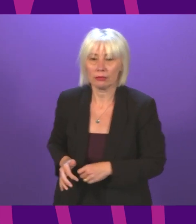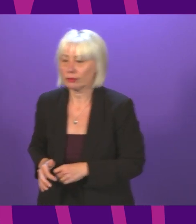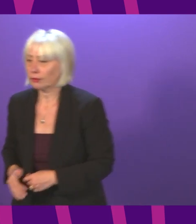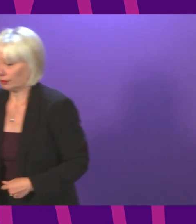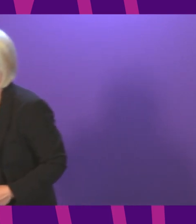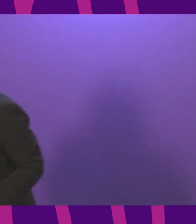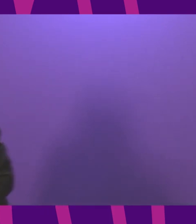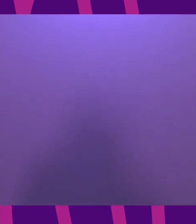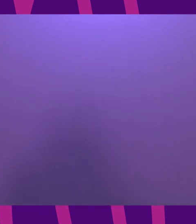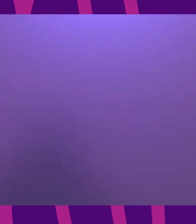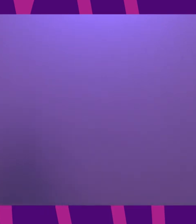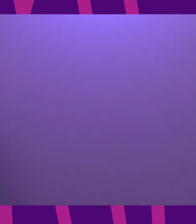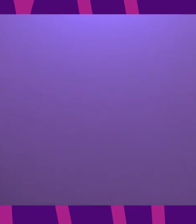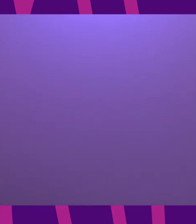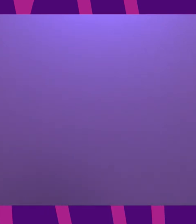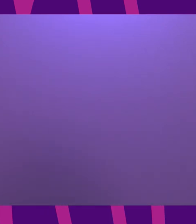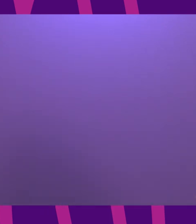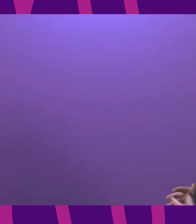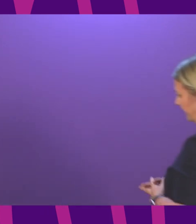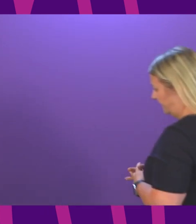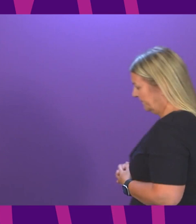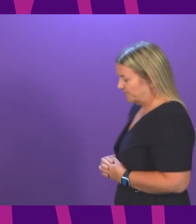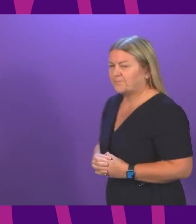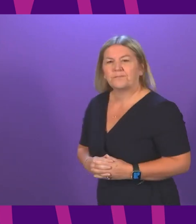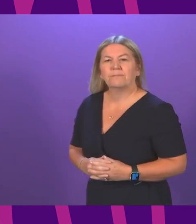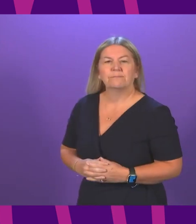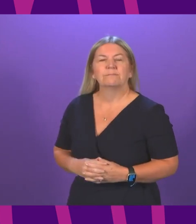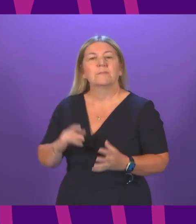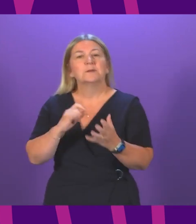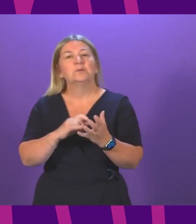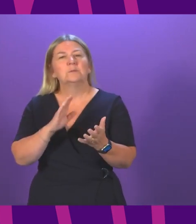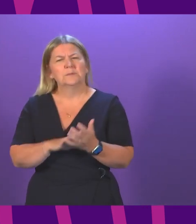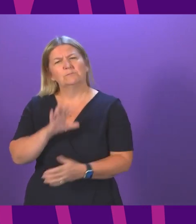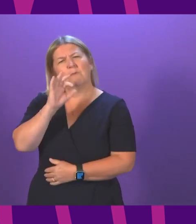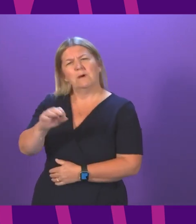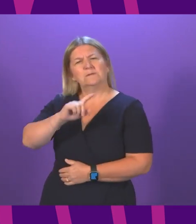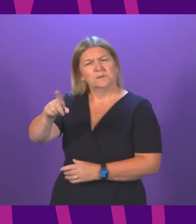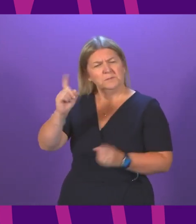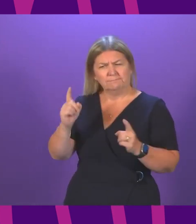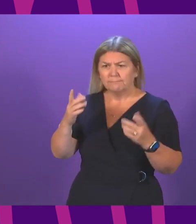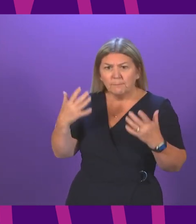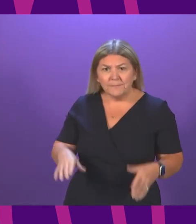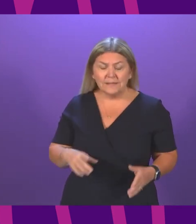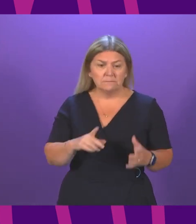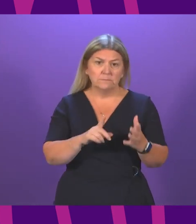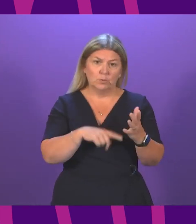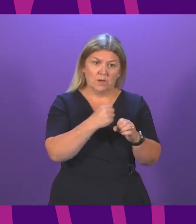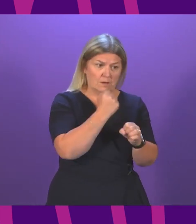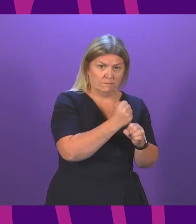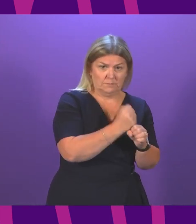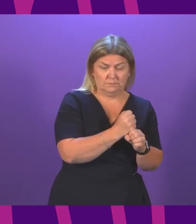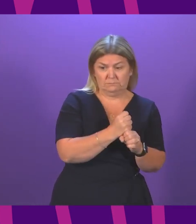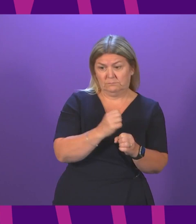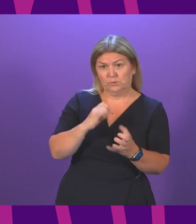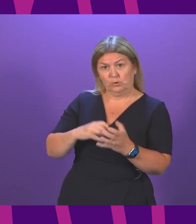four, Stuart McMillan. Thank you very much for saying also to ask the First Minister what discussions the Scottish Government has had with the UK Government regarding reports of